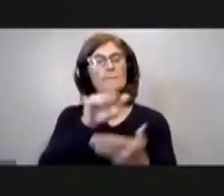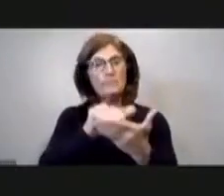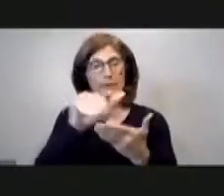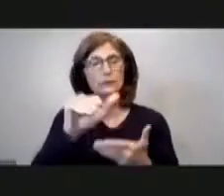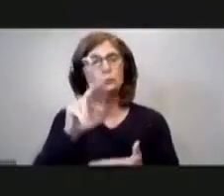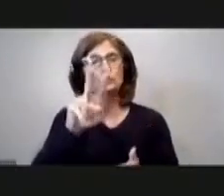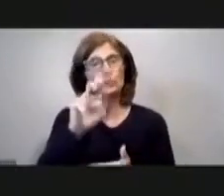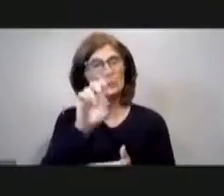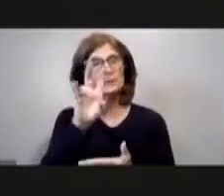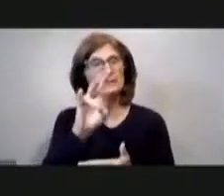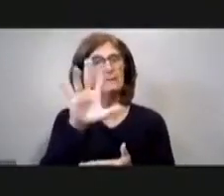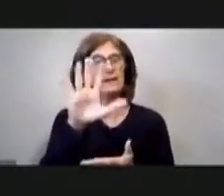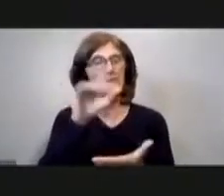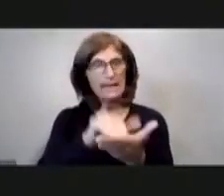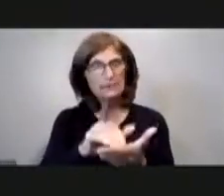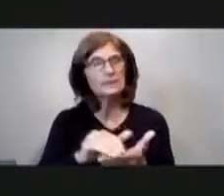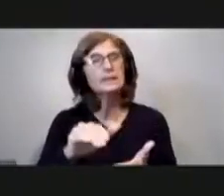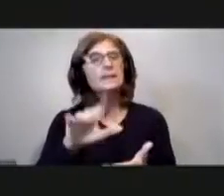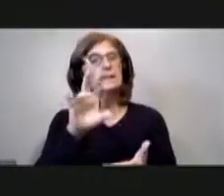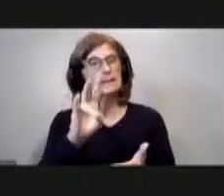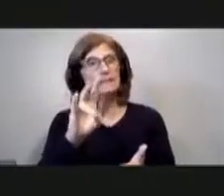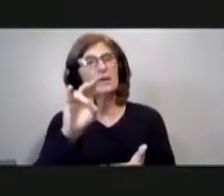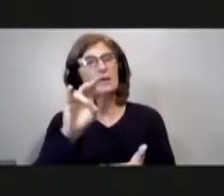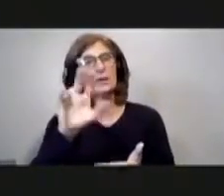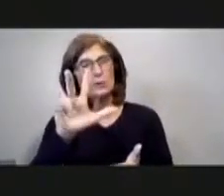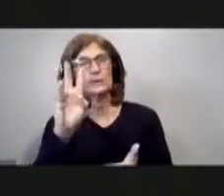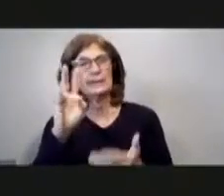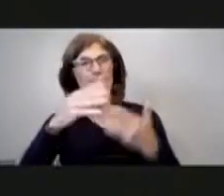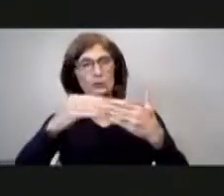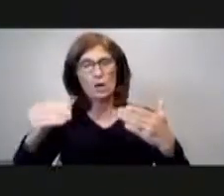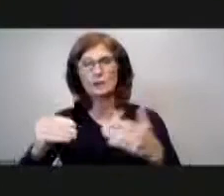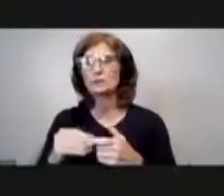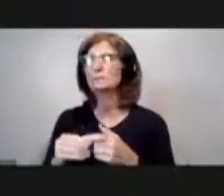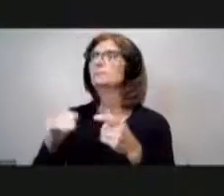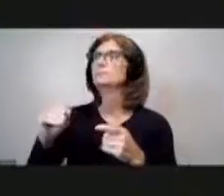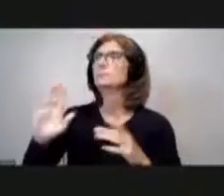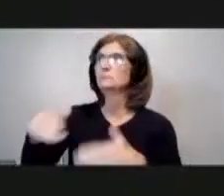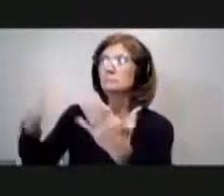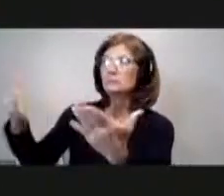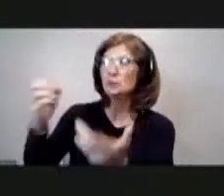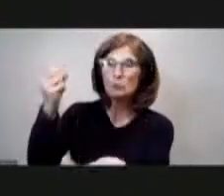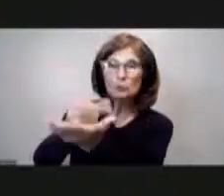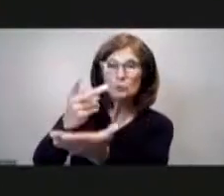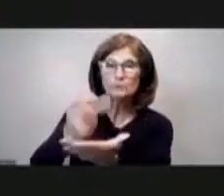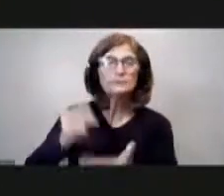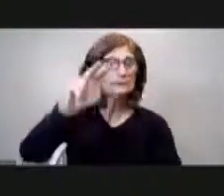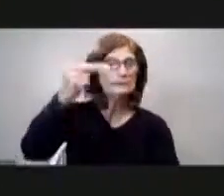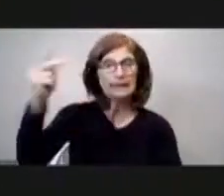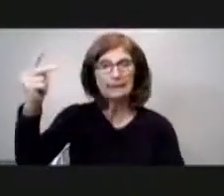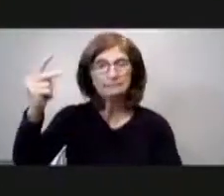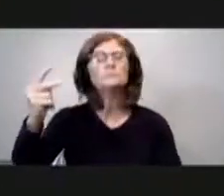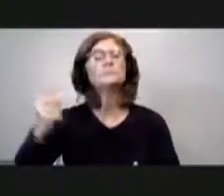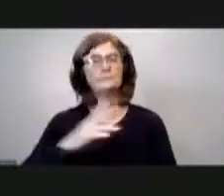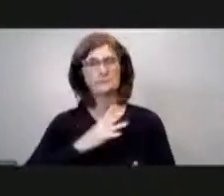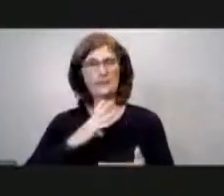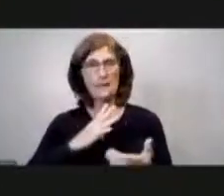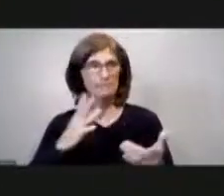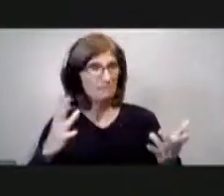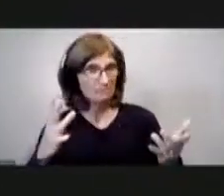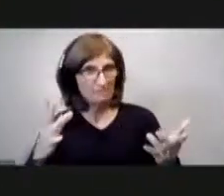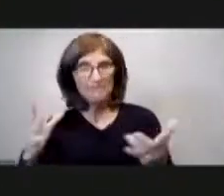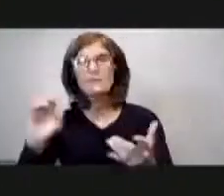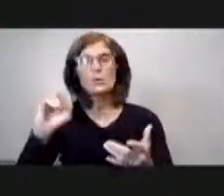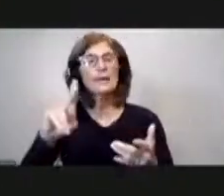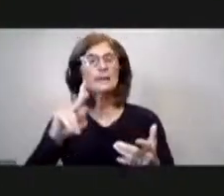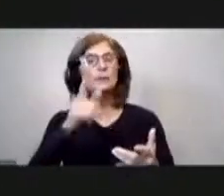thousand seven hundred and thirty seven dollars motion to approve second discussion seeing none all